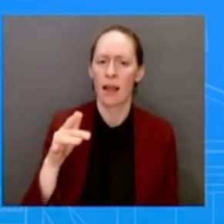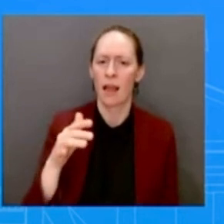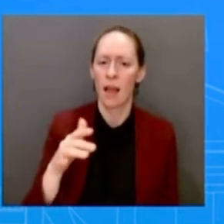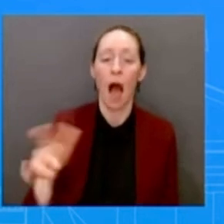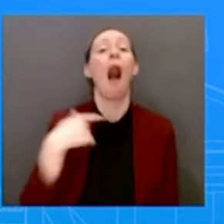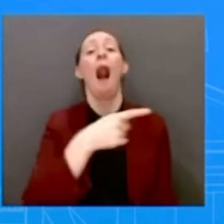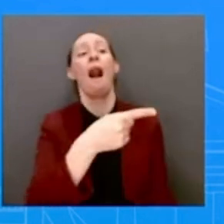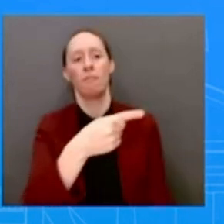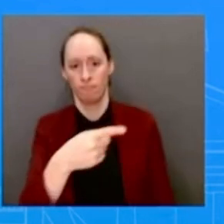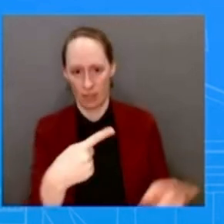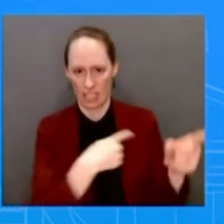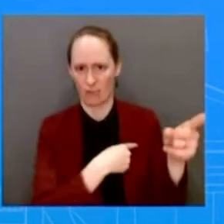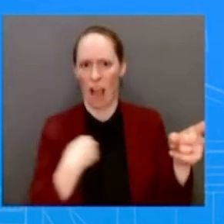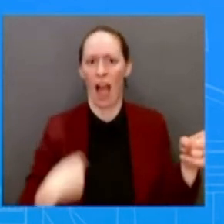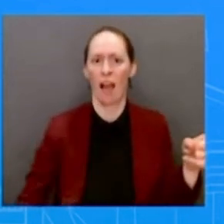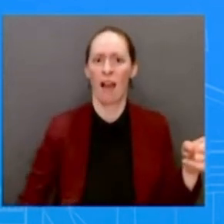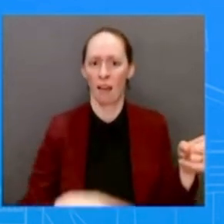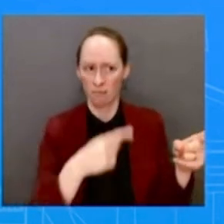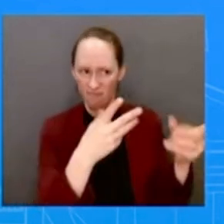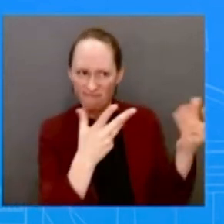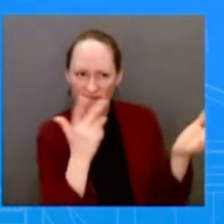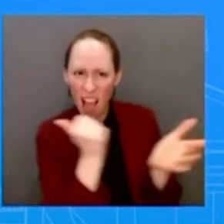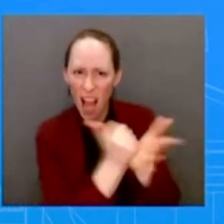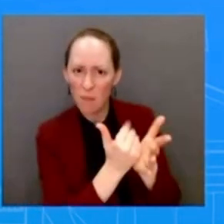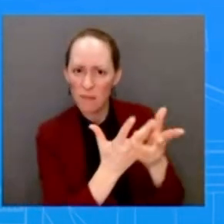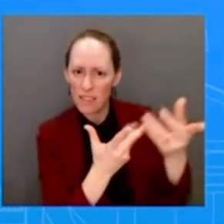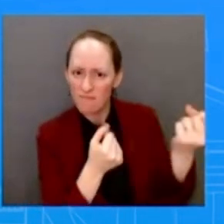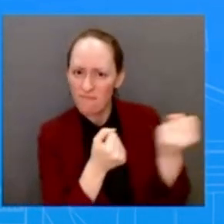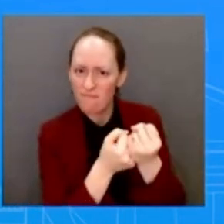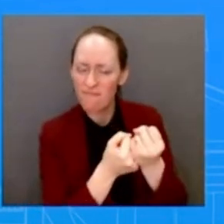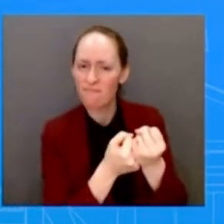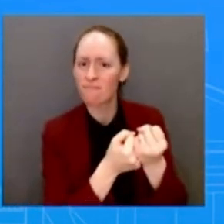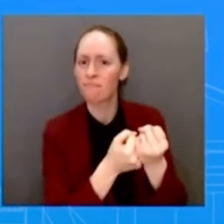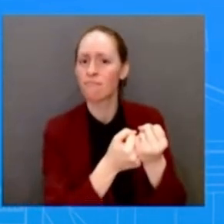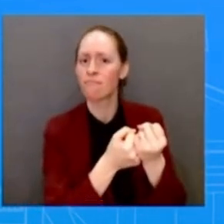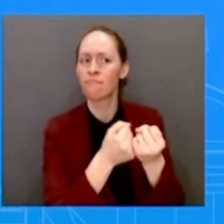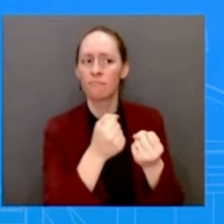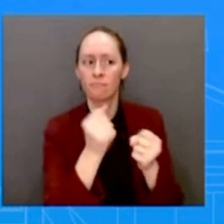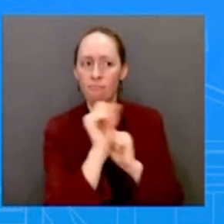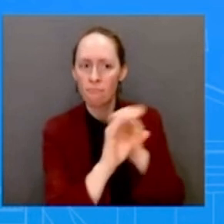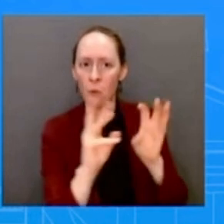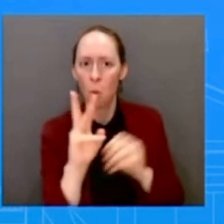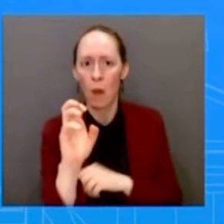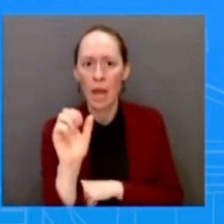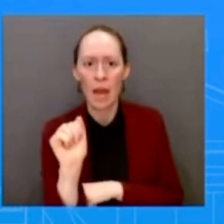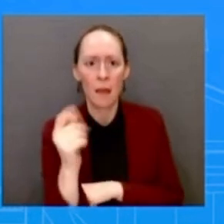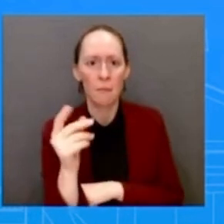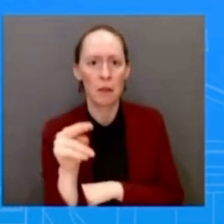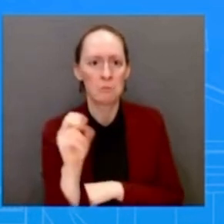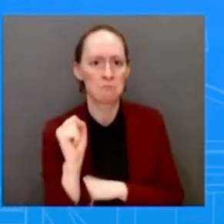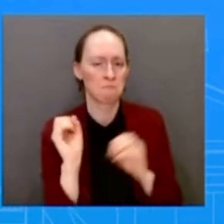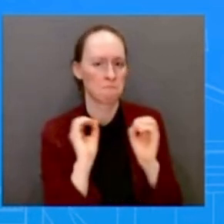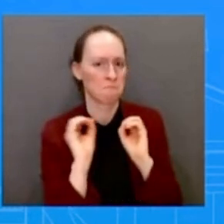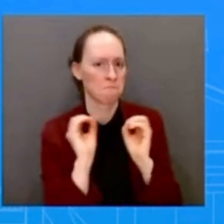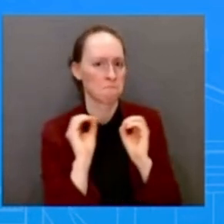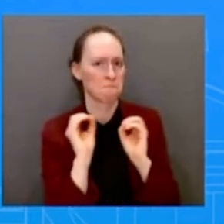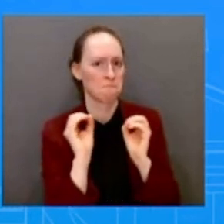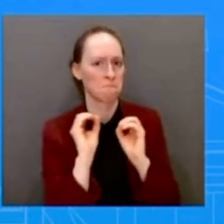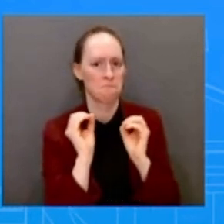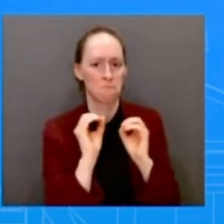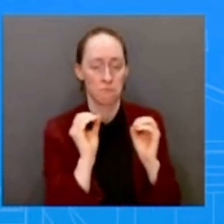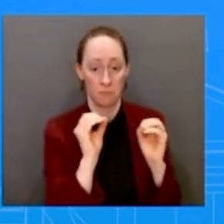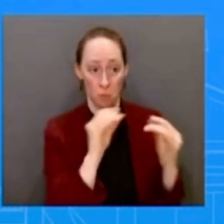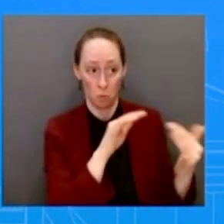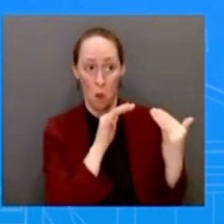lethal weapons. And we believe that Russia's war in Ukraine has put China in a difficult position to actually, you know,